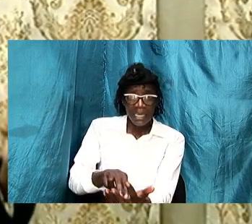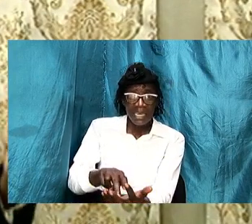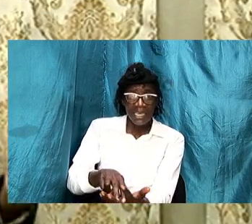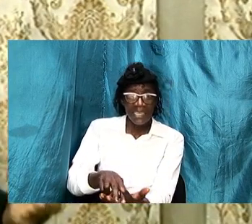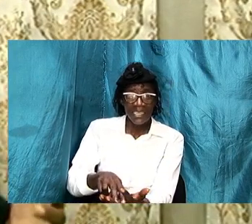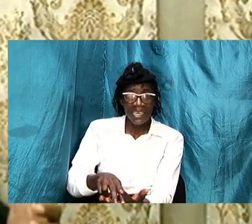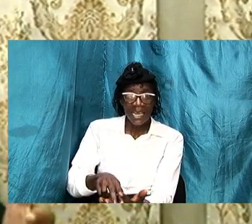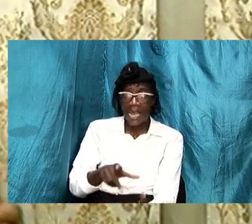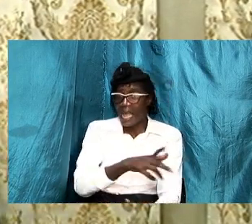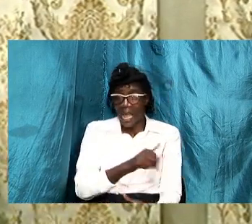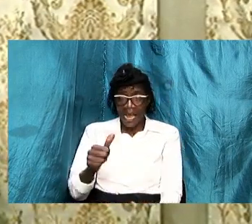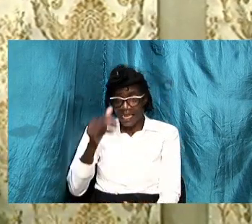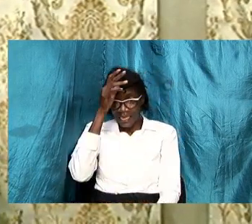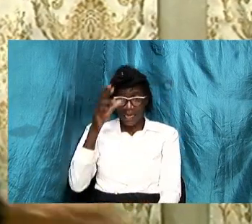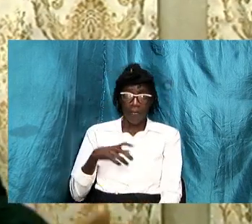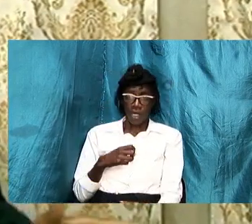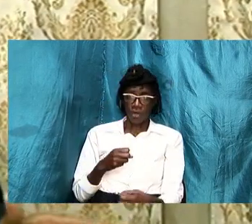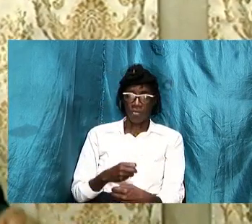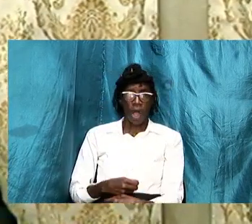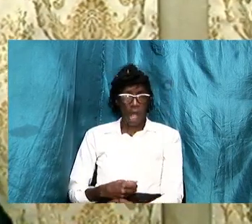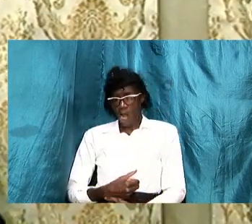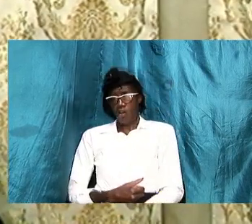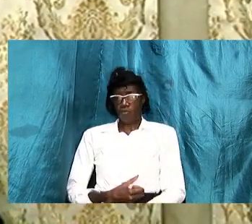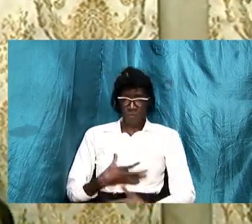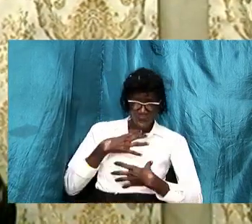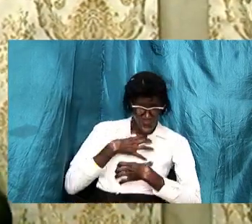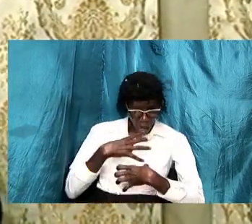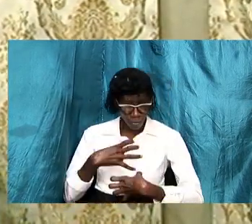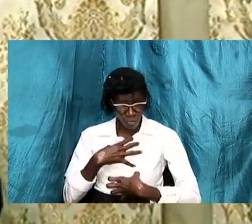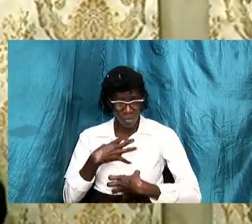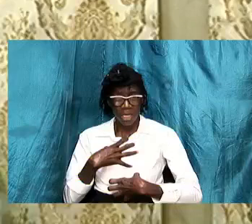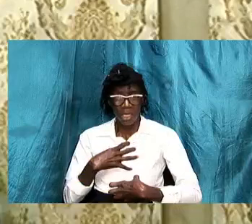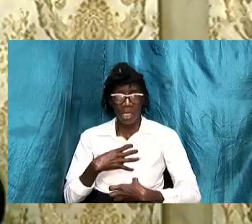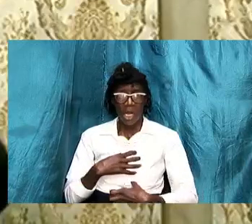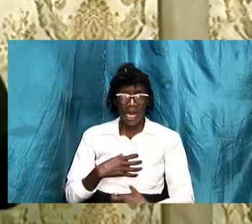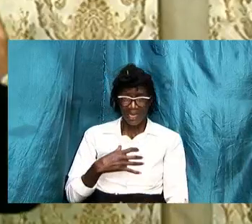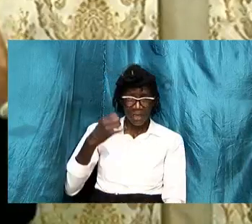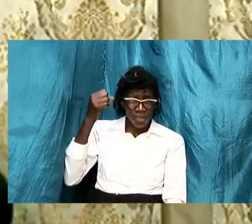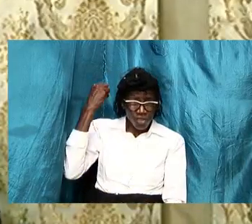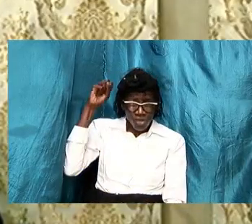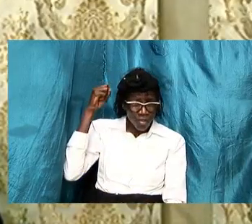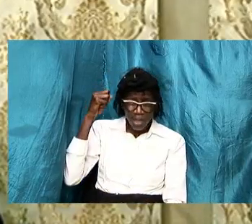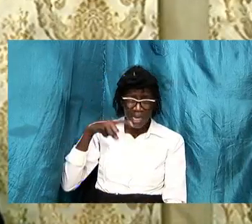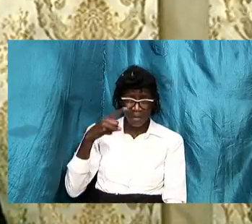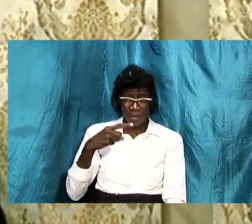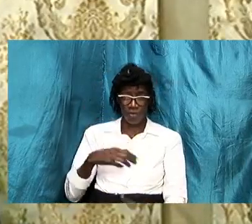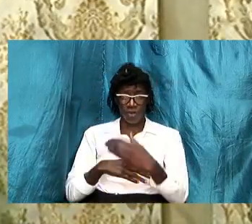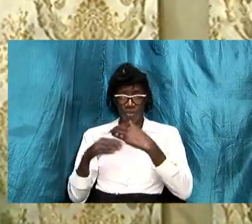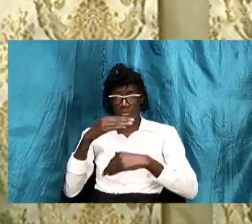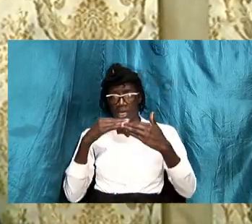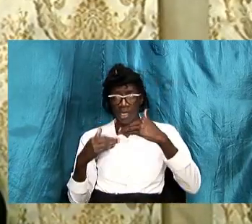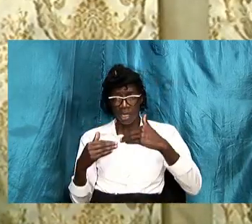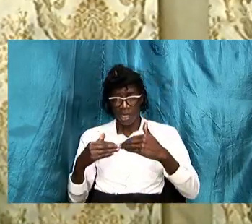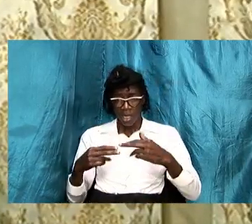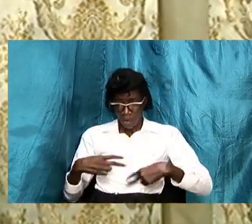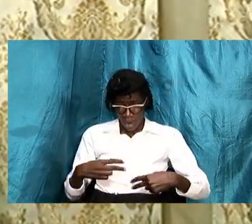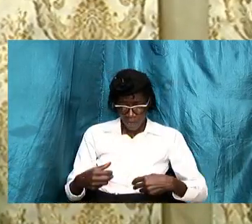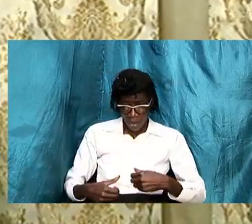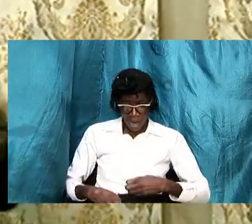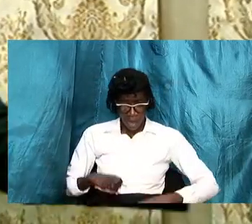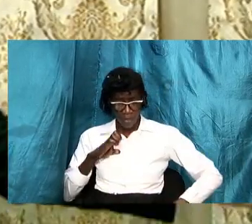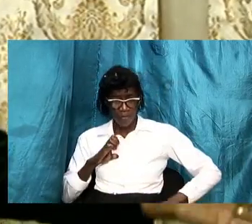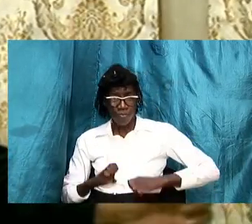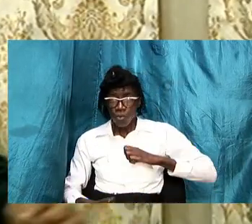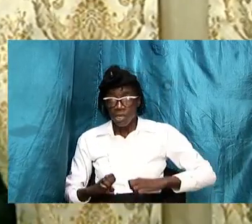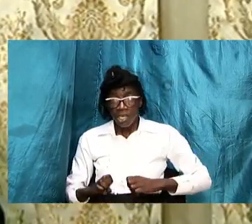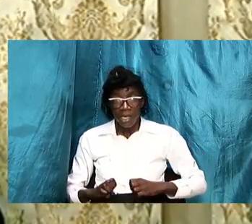a man get upset and says she's stupid and yet she was built to be emotional so that little things that you as a